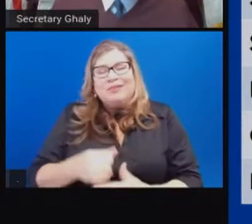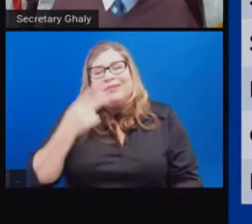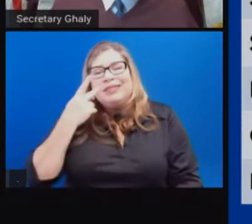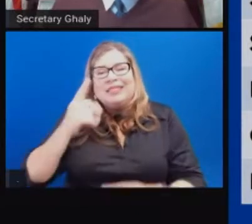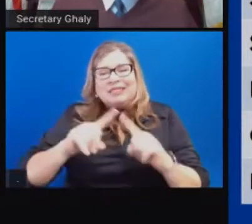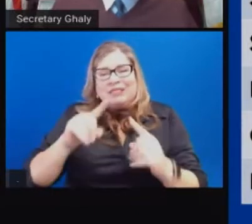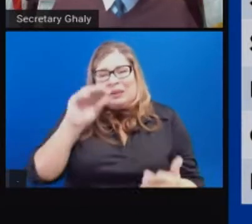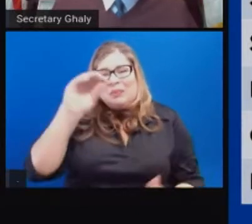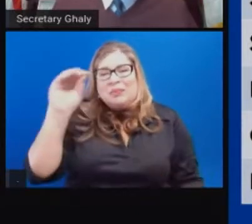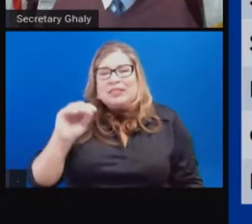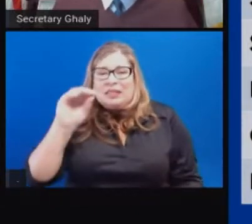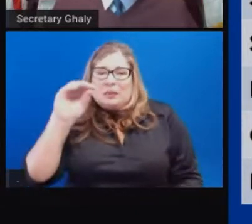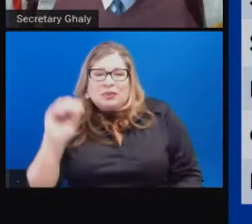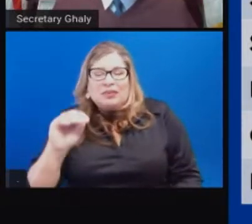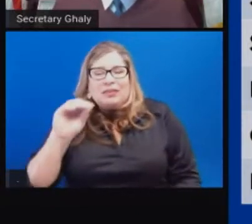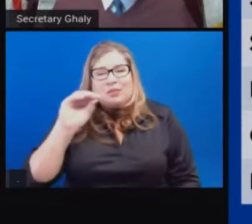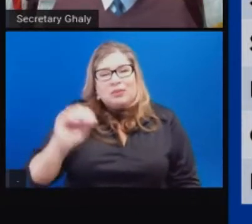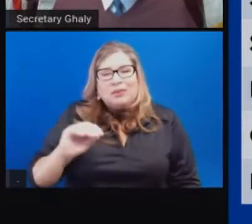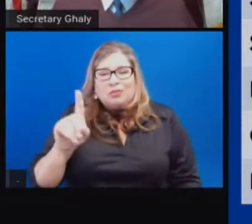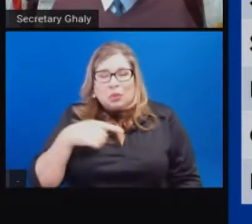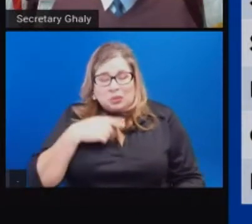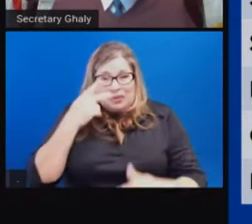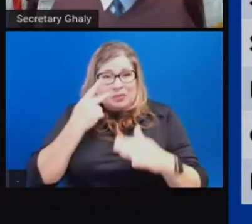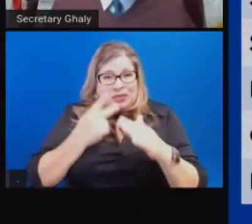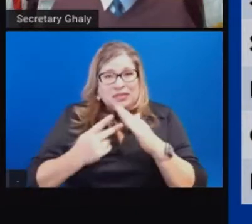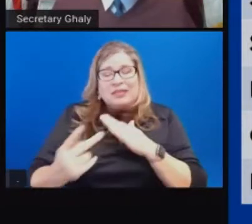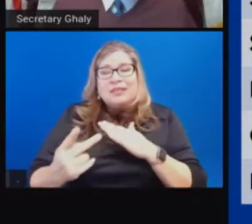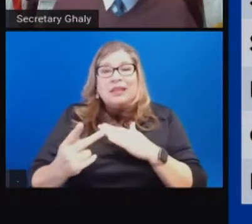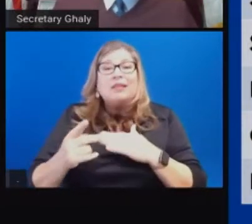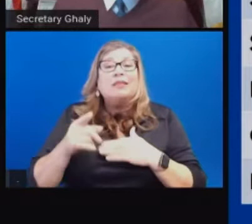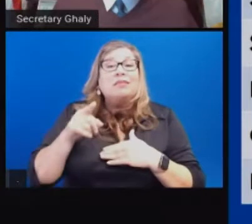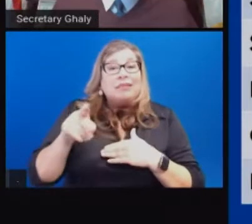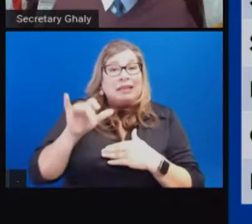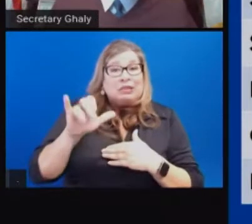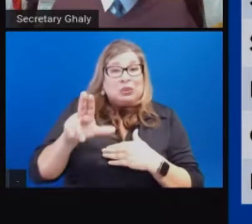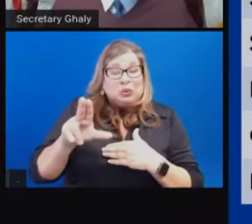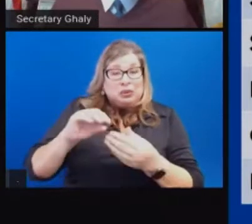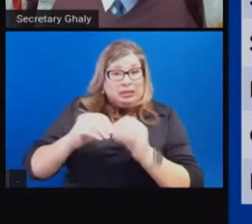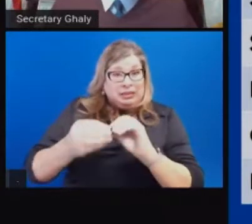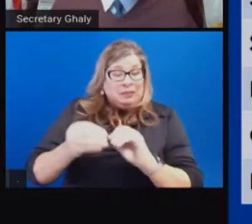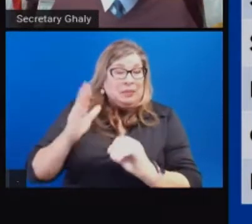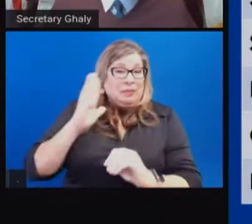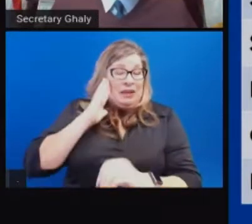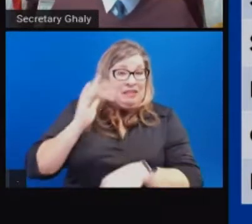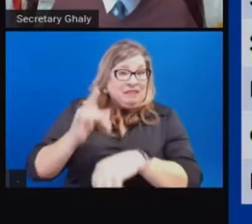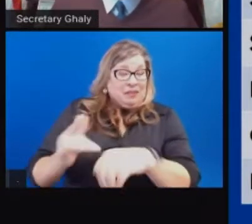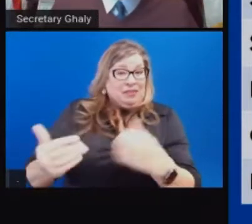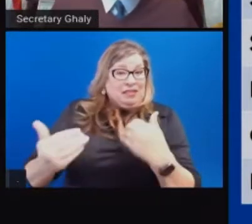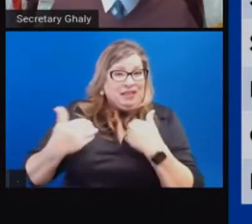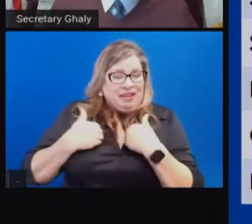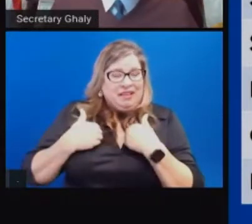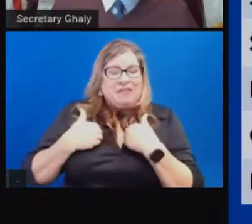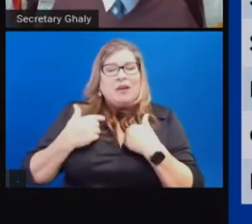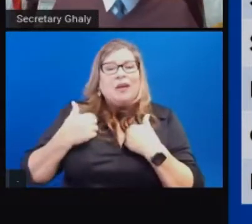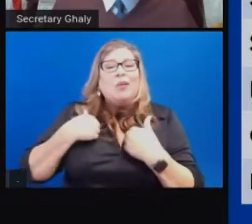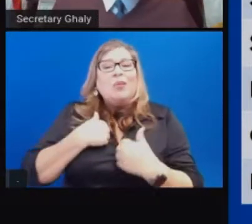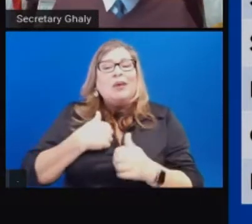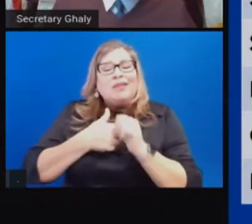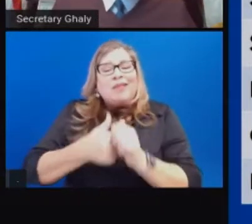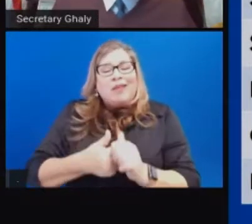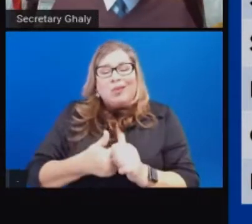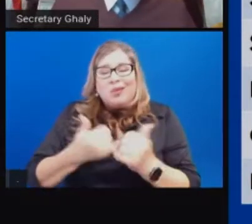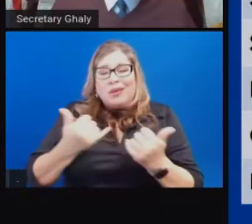points of where we project ICU capacity to be given current rates of transmission and what